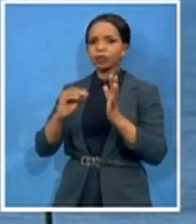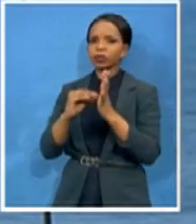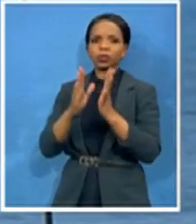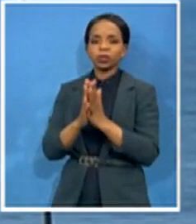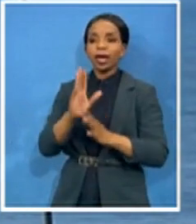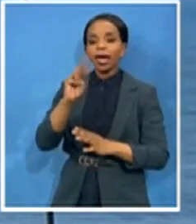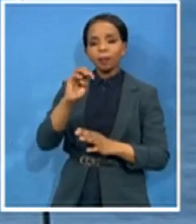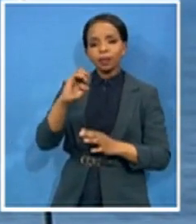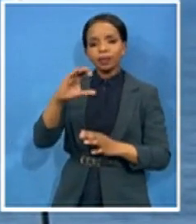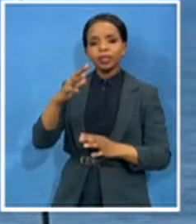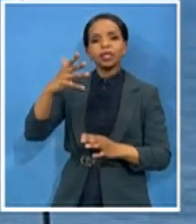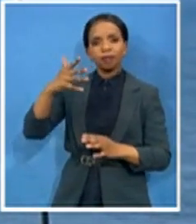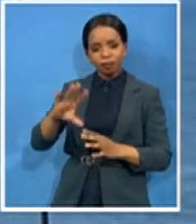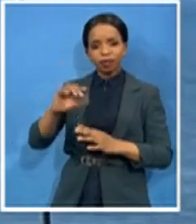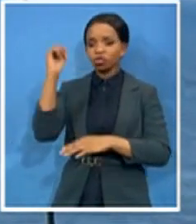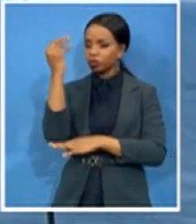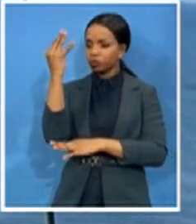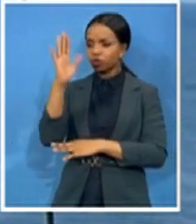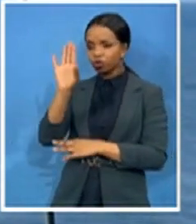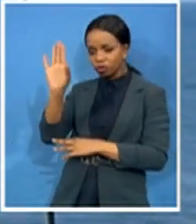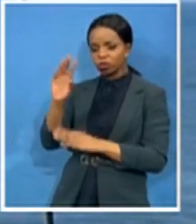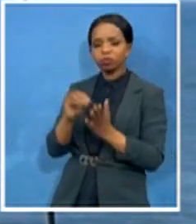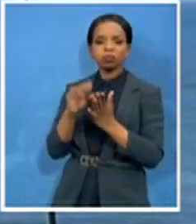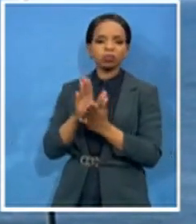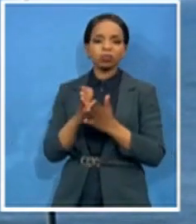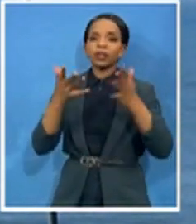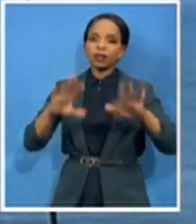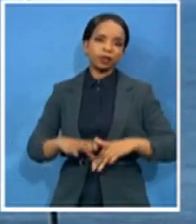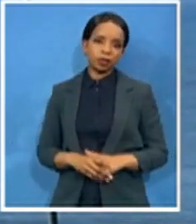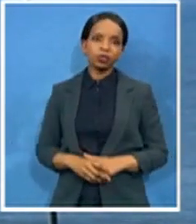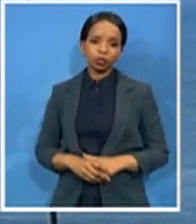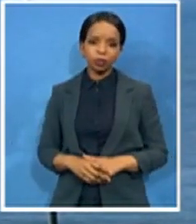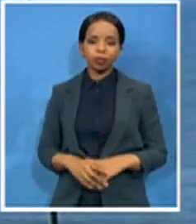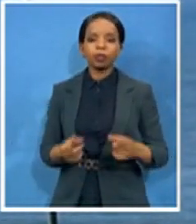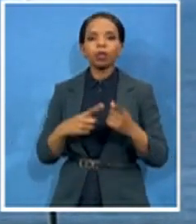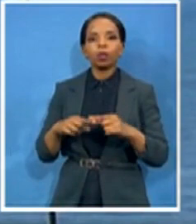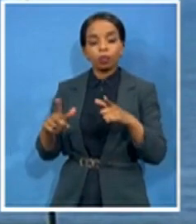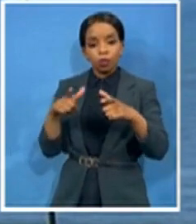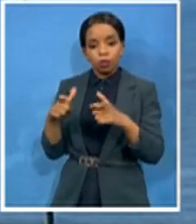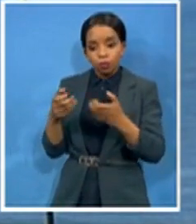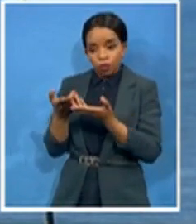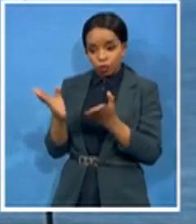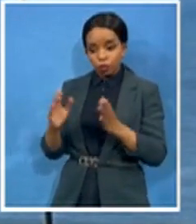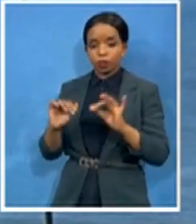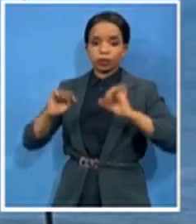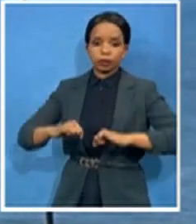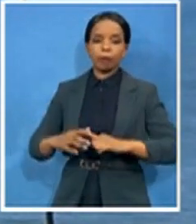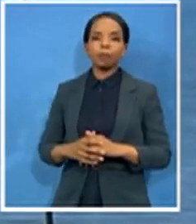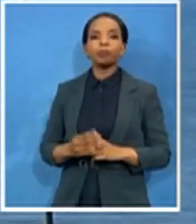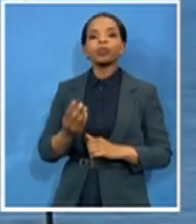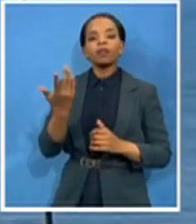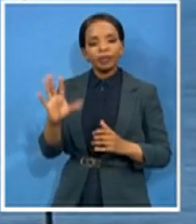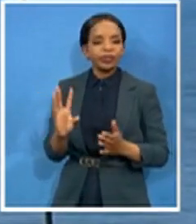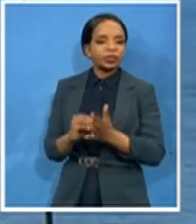We had intended to actually procure those. There is on record that the minister and ourselves said that we